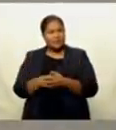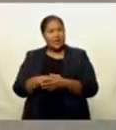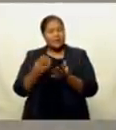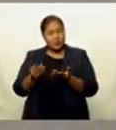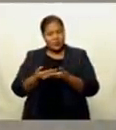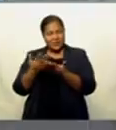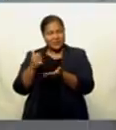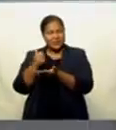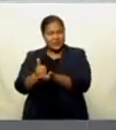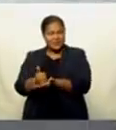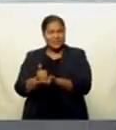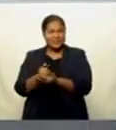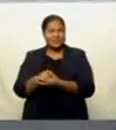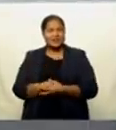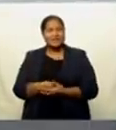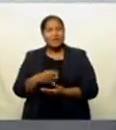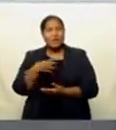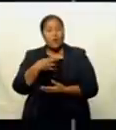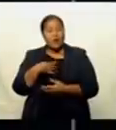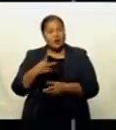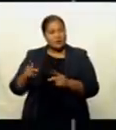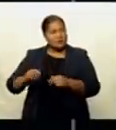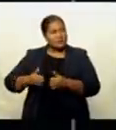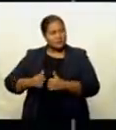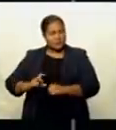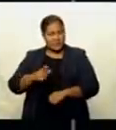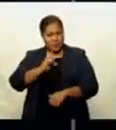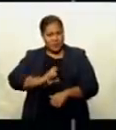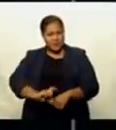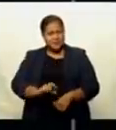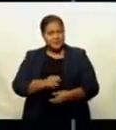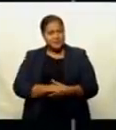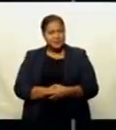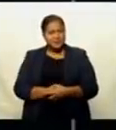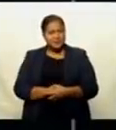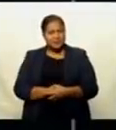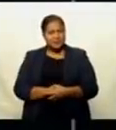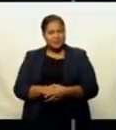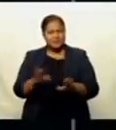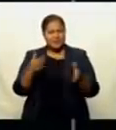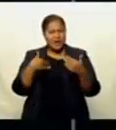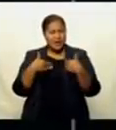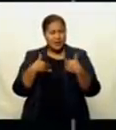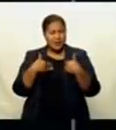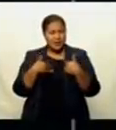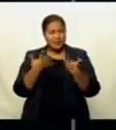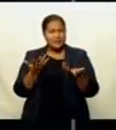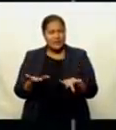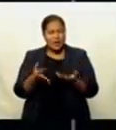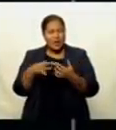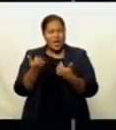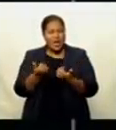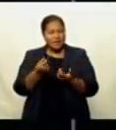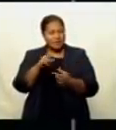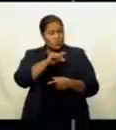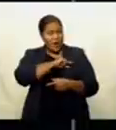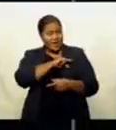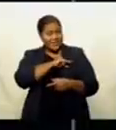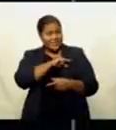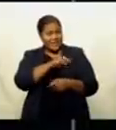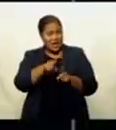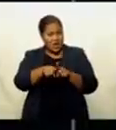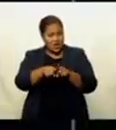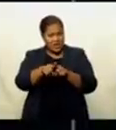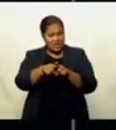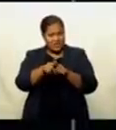treatment. Kelly Vadala, FBC News. The University of the South Pacific is juggling with quality learning outcomes and